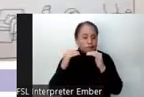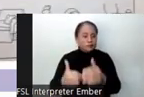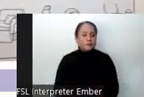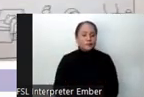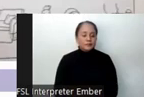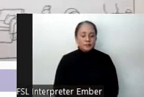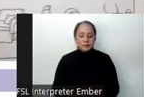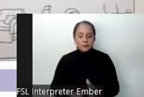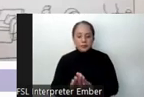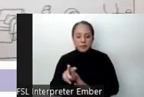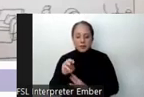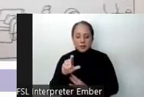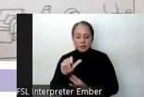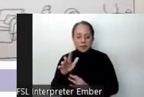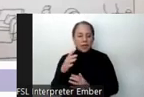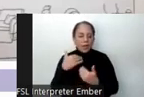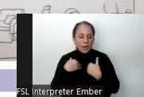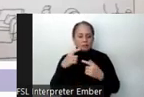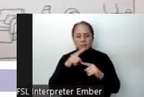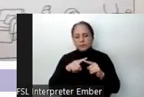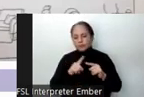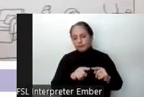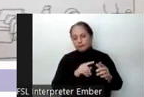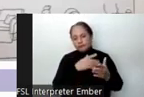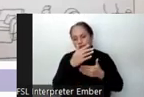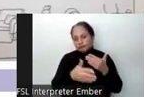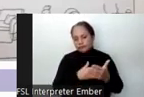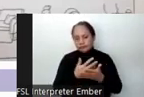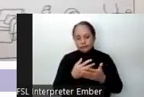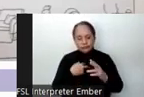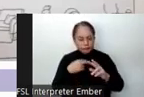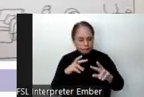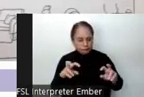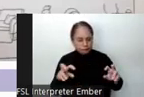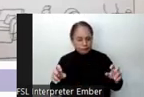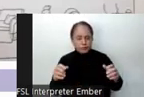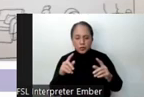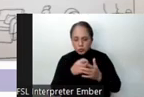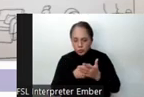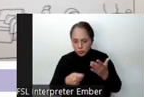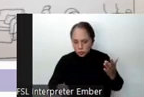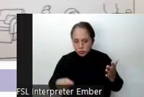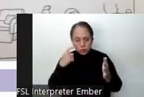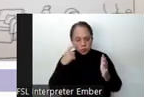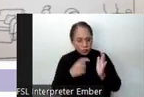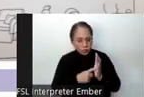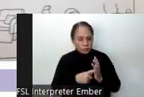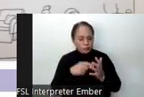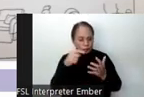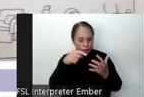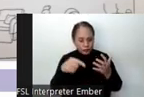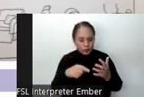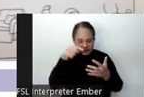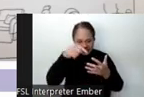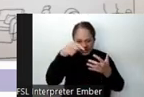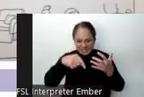Development of the MLAC went through the following process. We surveyed existing tools on the identified components. Most of these